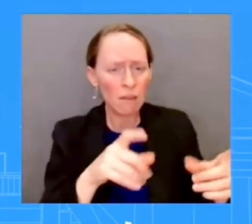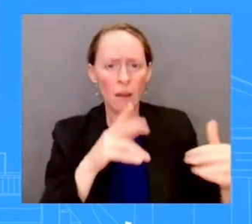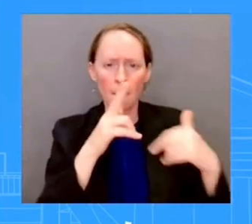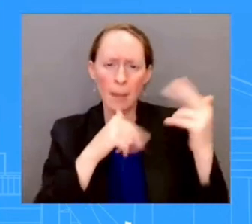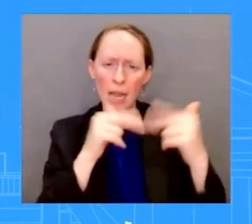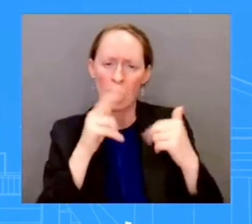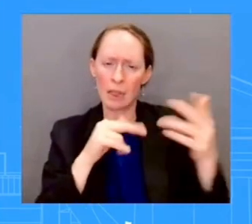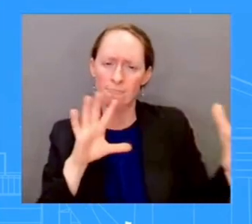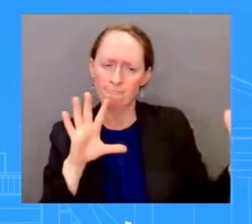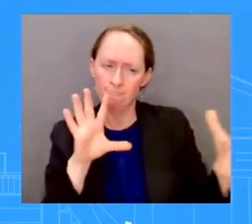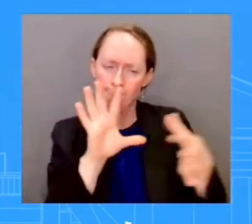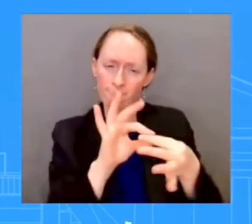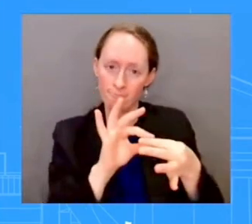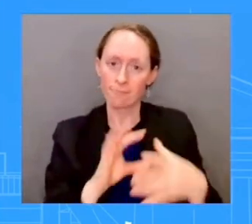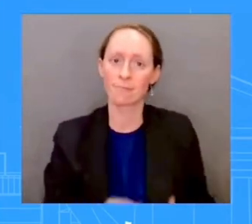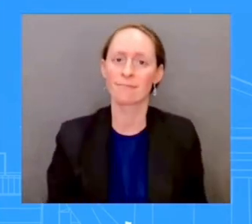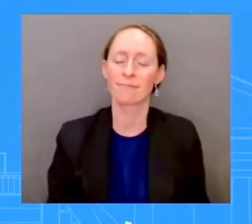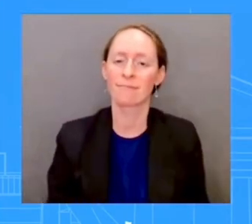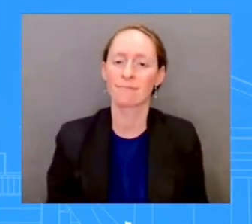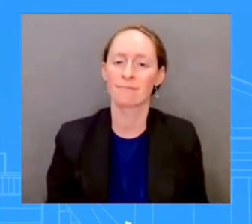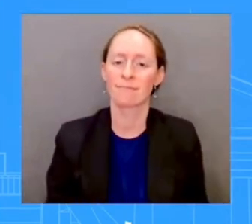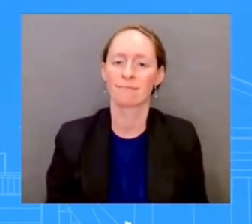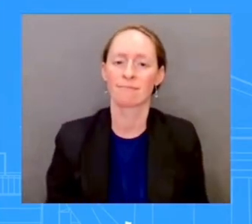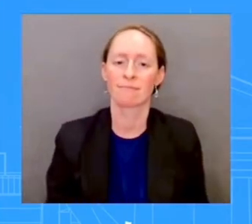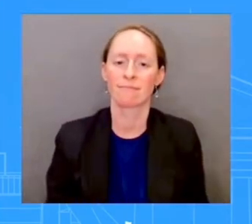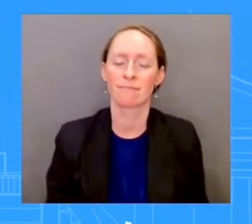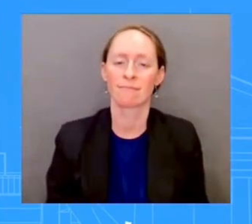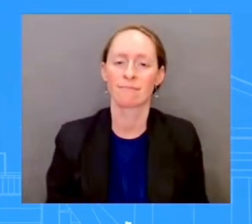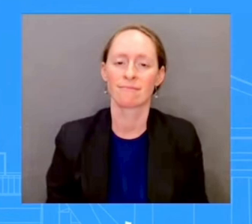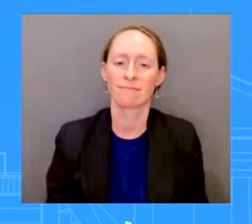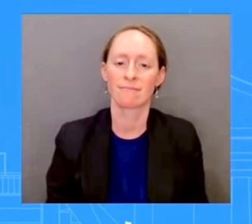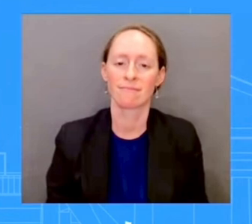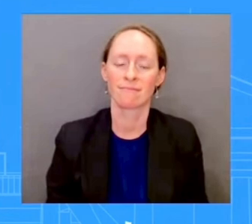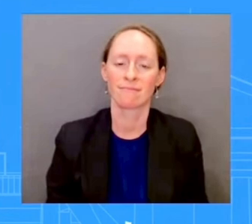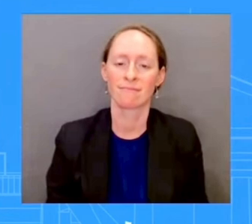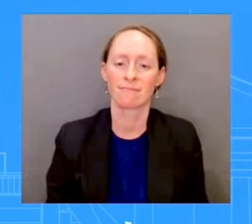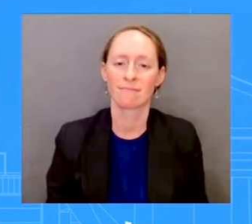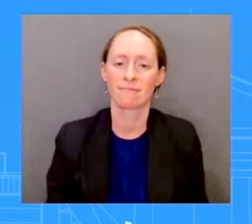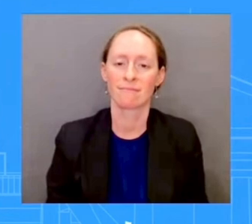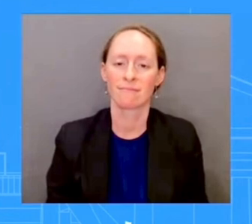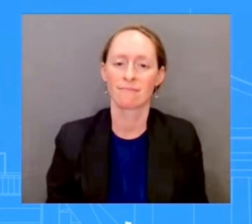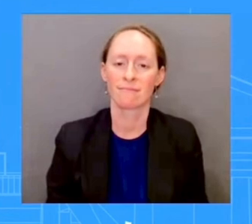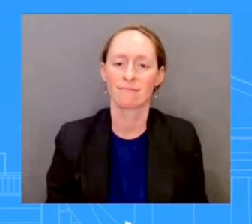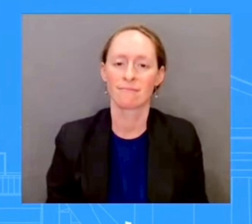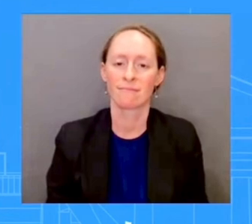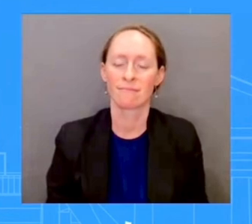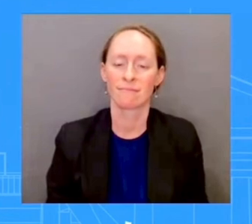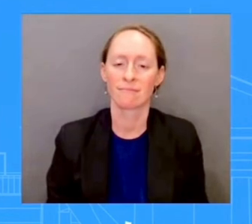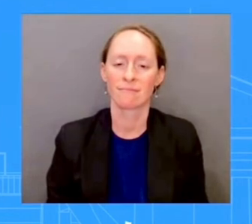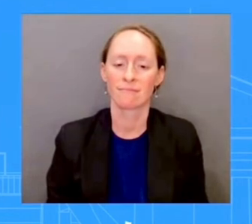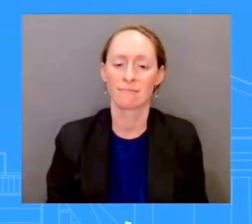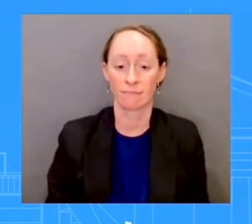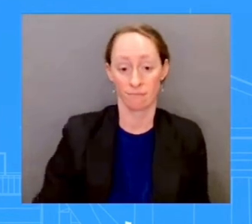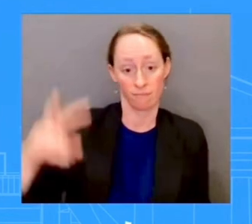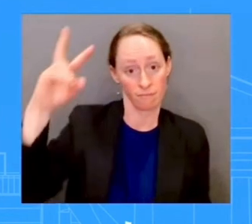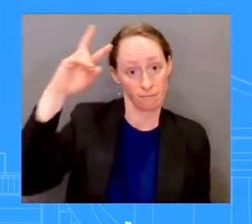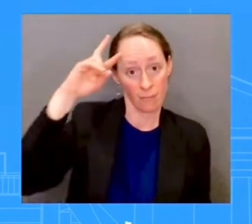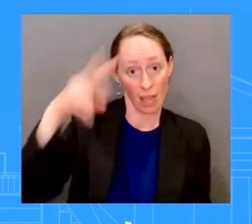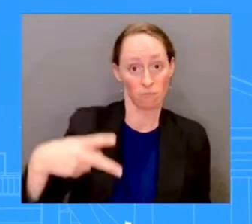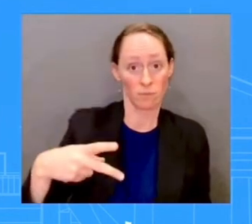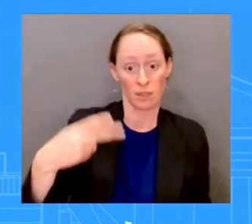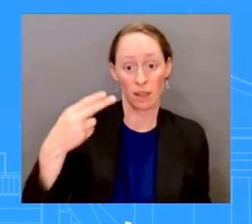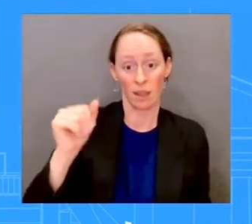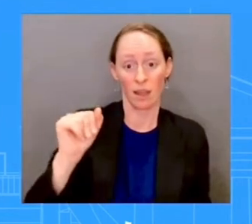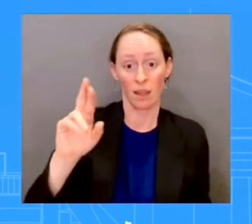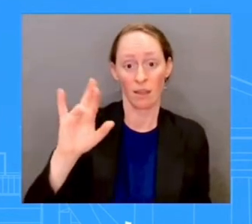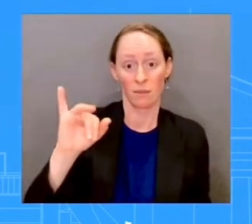As it relates to the Vice President, as you just mentioned, she's going to be going to Jakarta. We'll be a continuation of her work as well. She's been a partner in